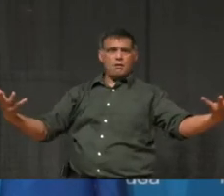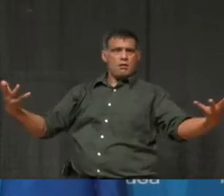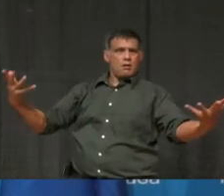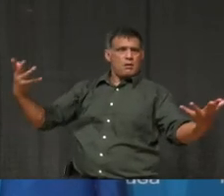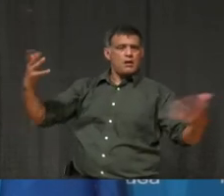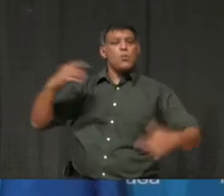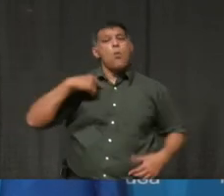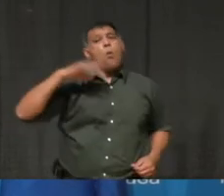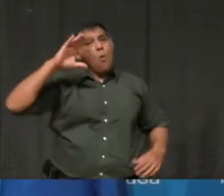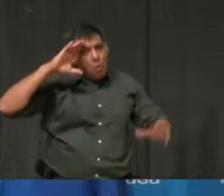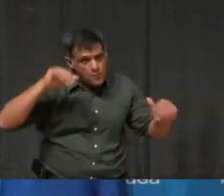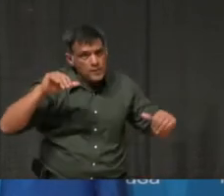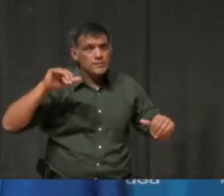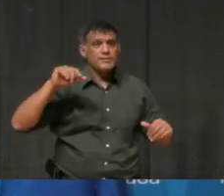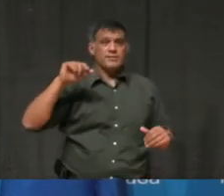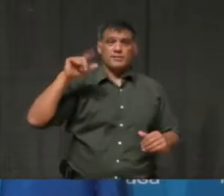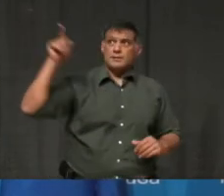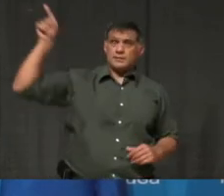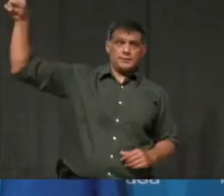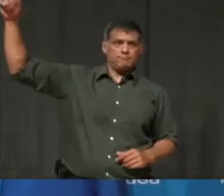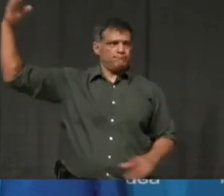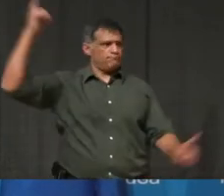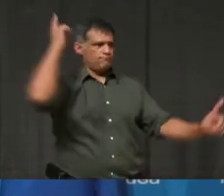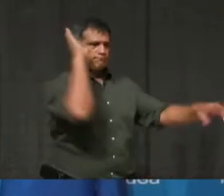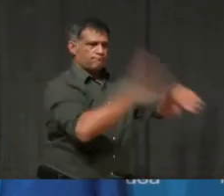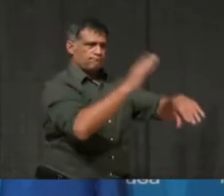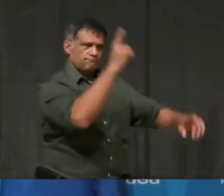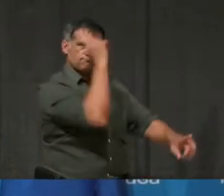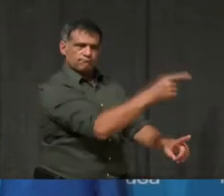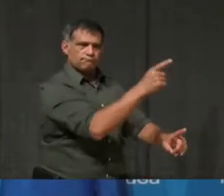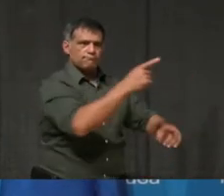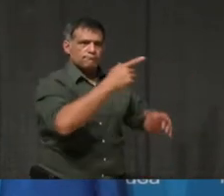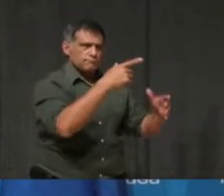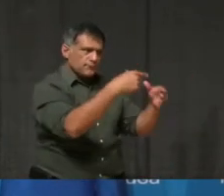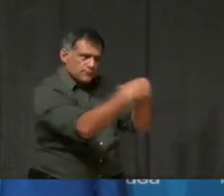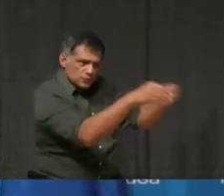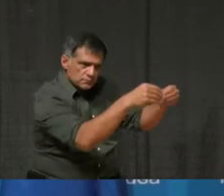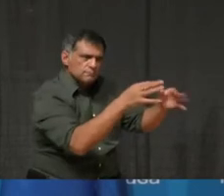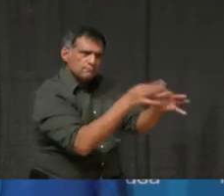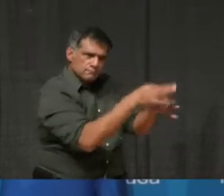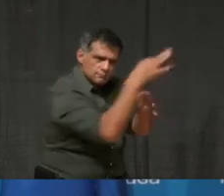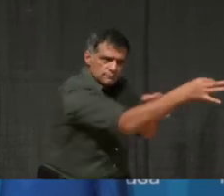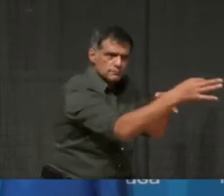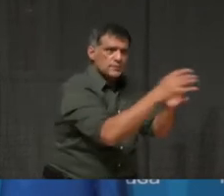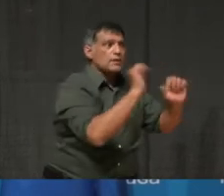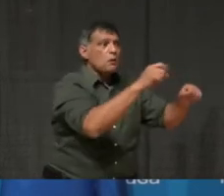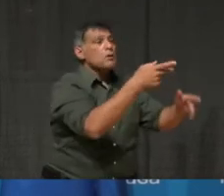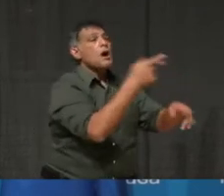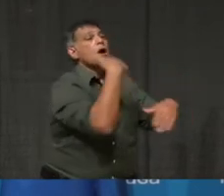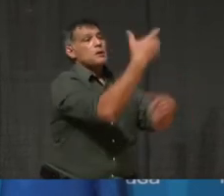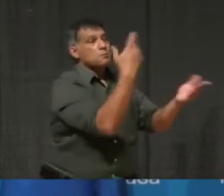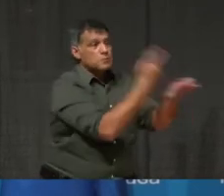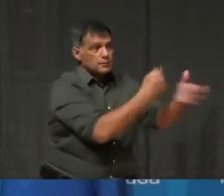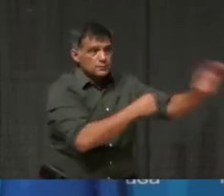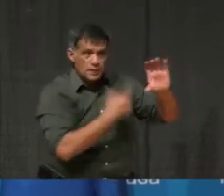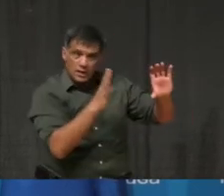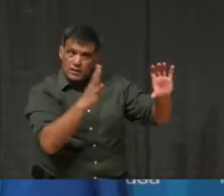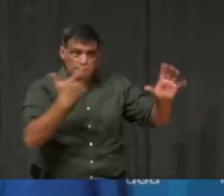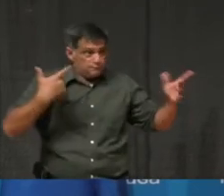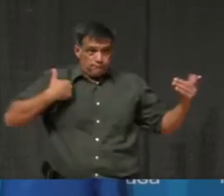we can get some traction on that and, and, and our banks can, uh, defer our loans. And, uh, that's all I can say about that.